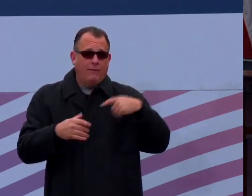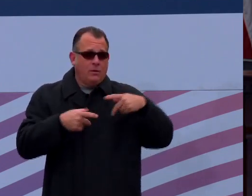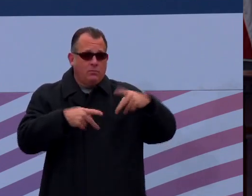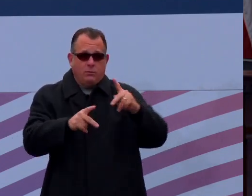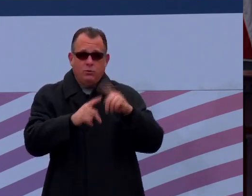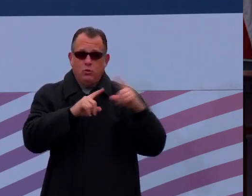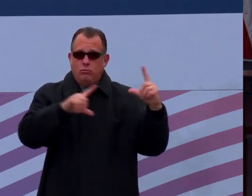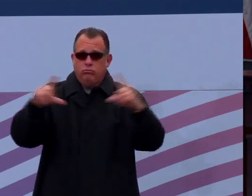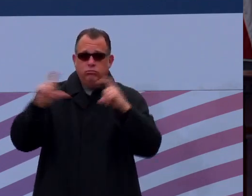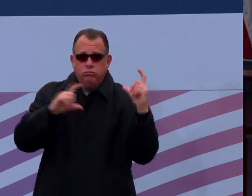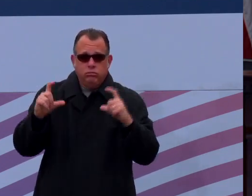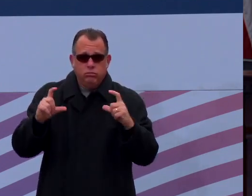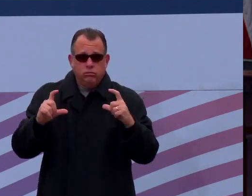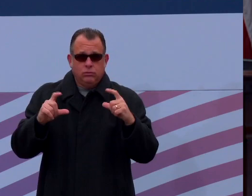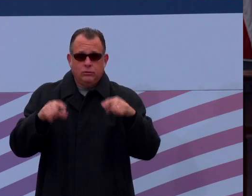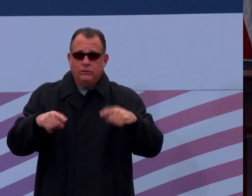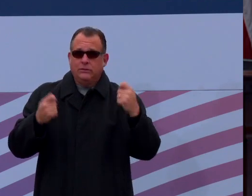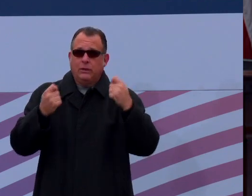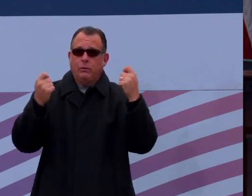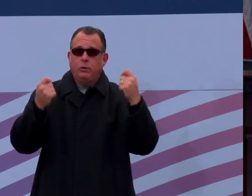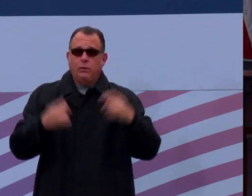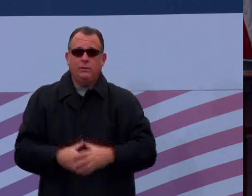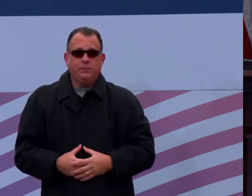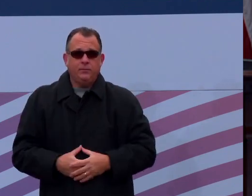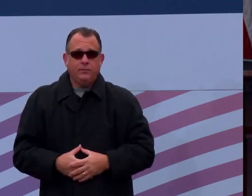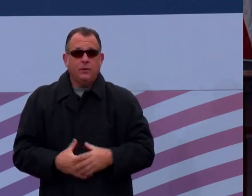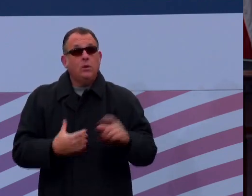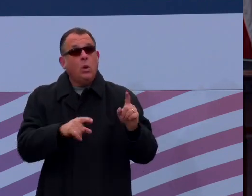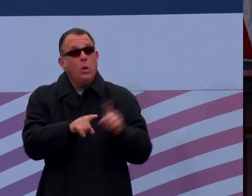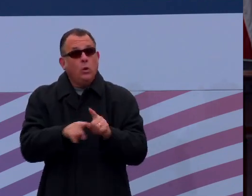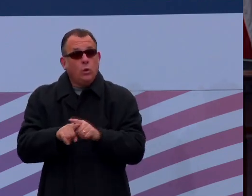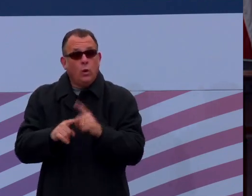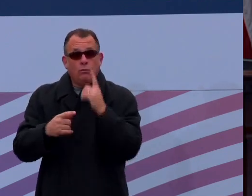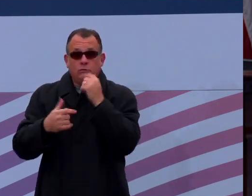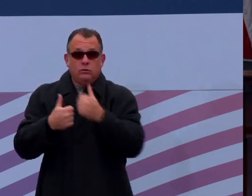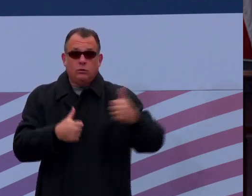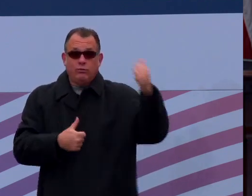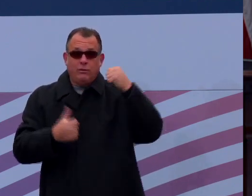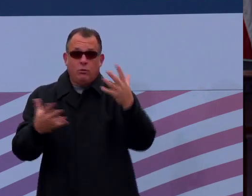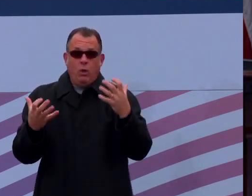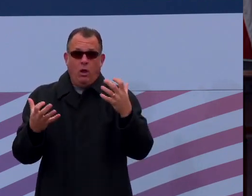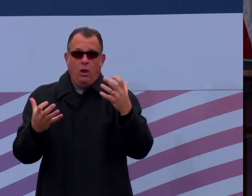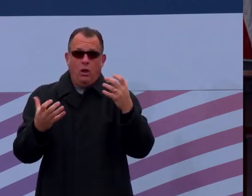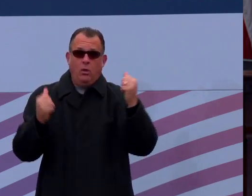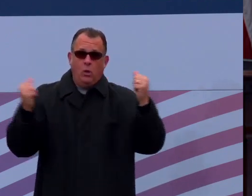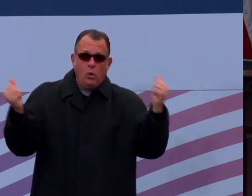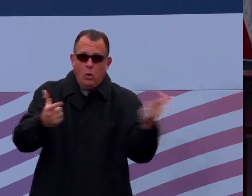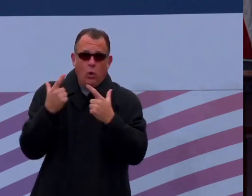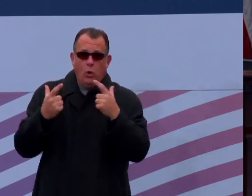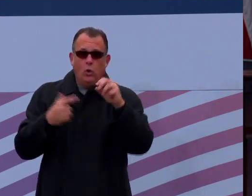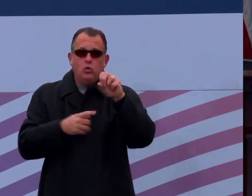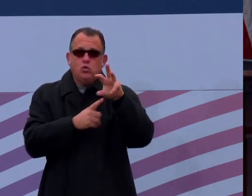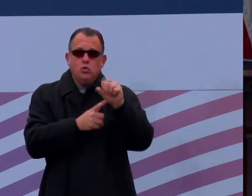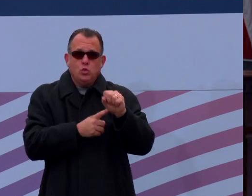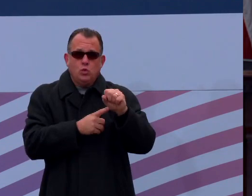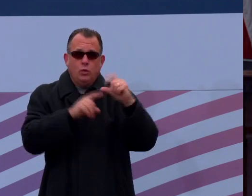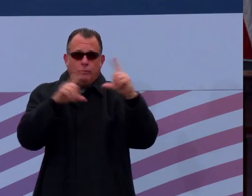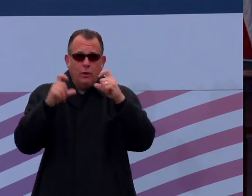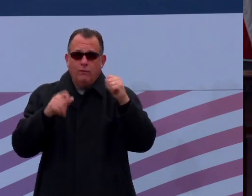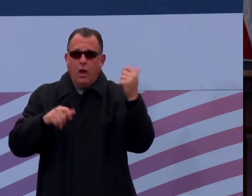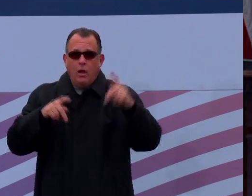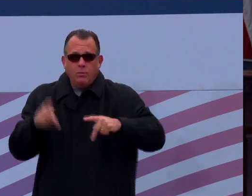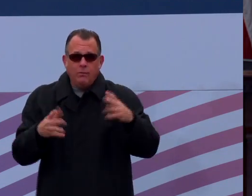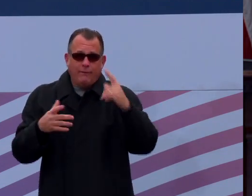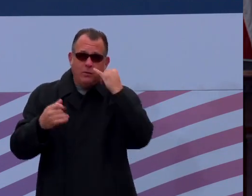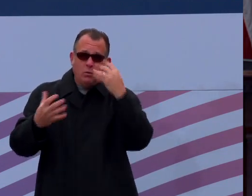during today's ceremony. Further, the Chair would like to ask for the cooperation of the news photographers and others who would like to take pictures or